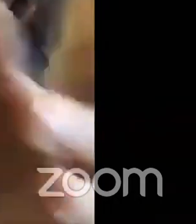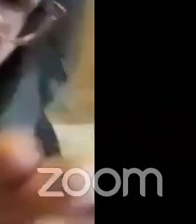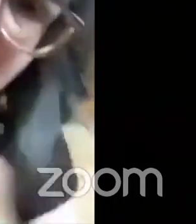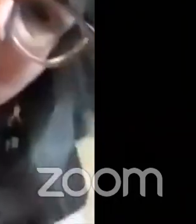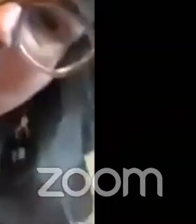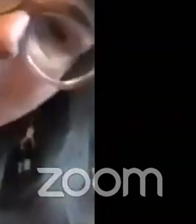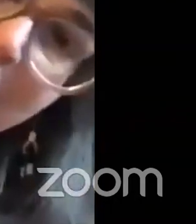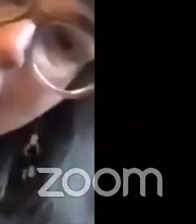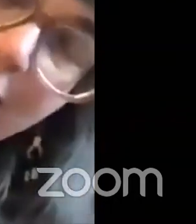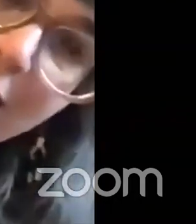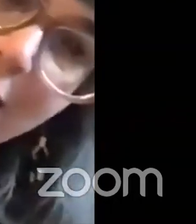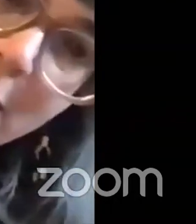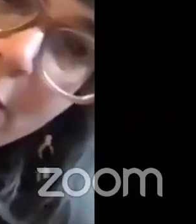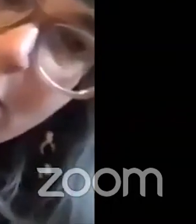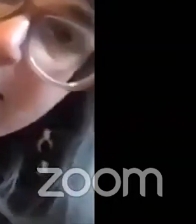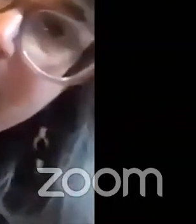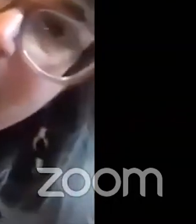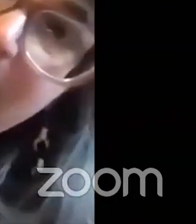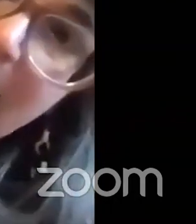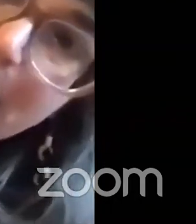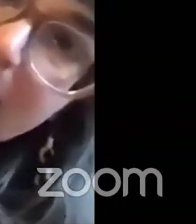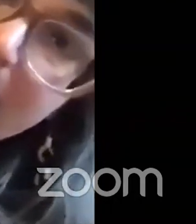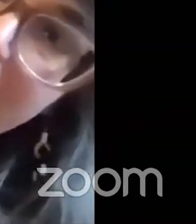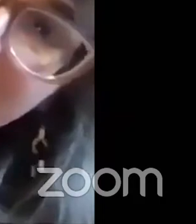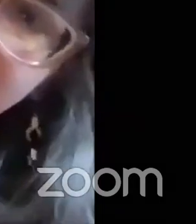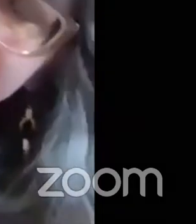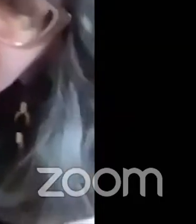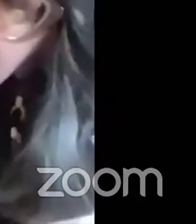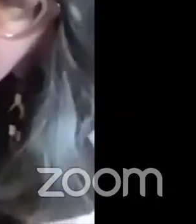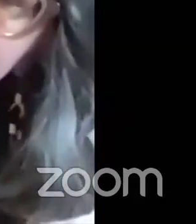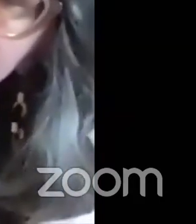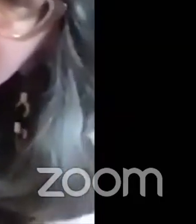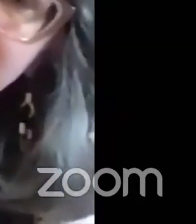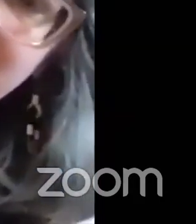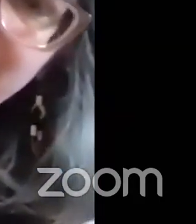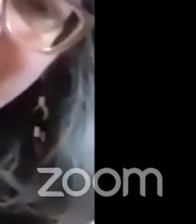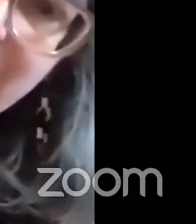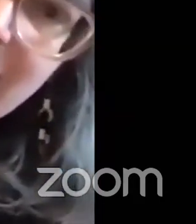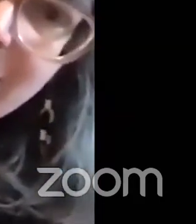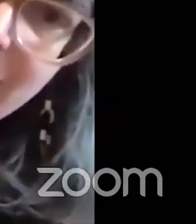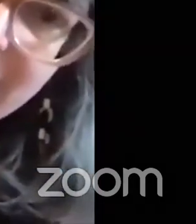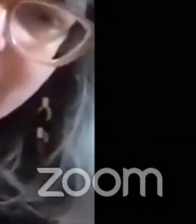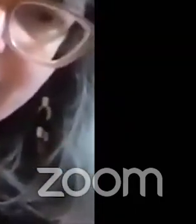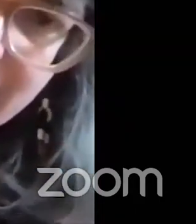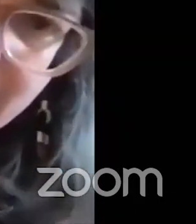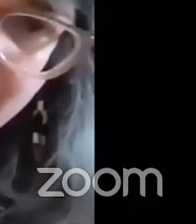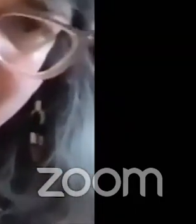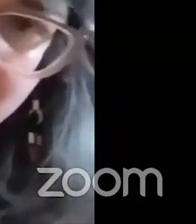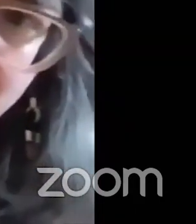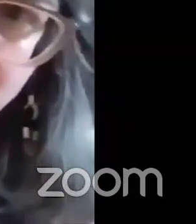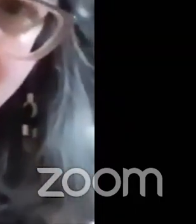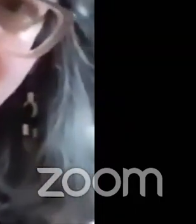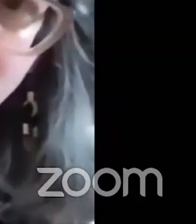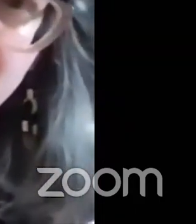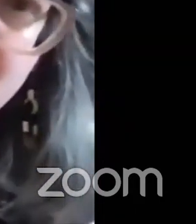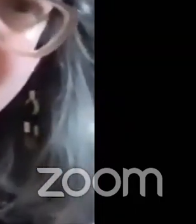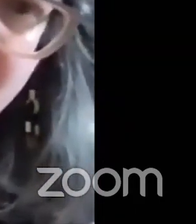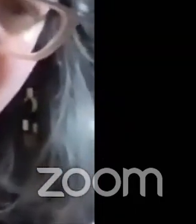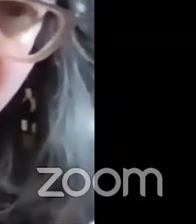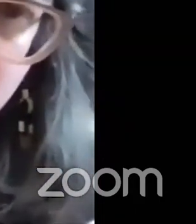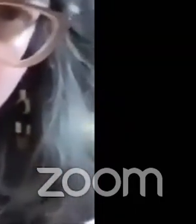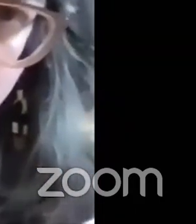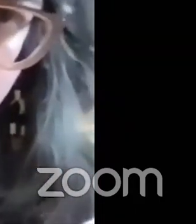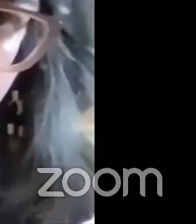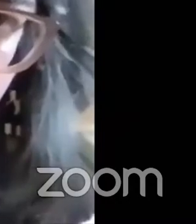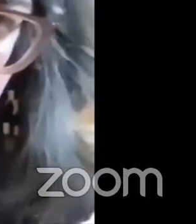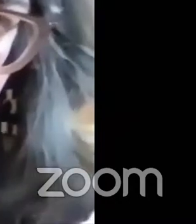sit but what's going to happen is and i don't have a lot of water in there but you're going